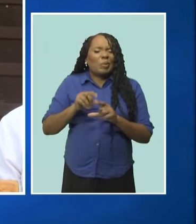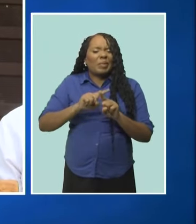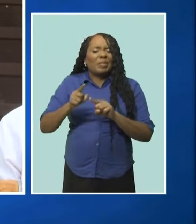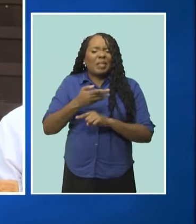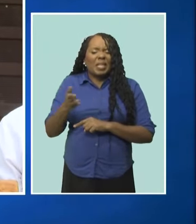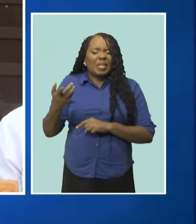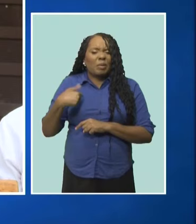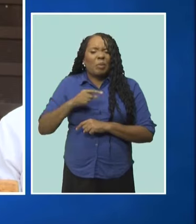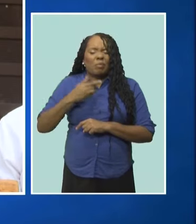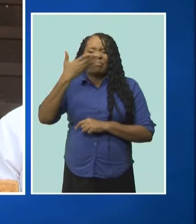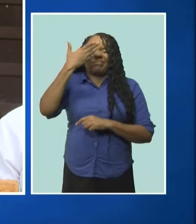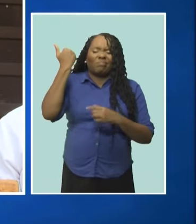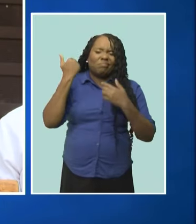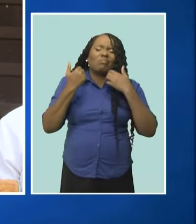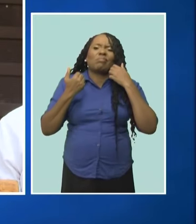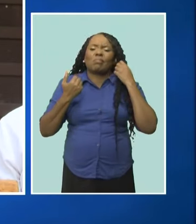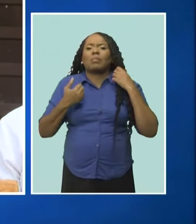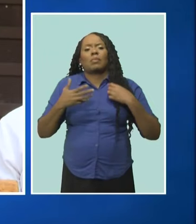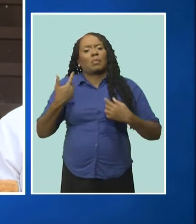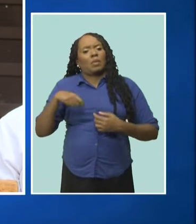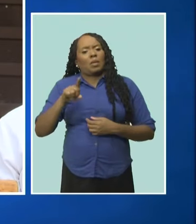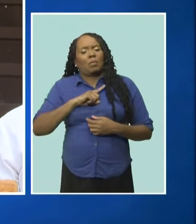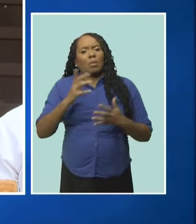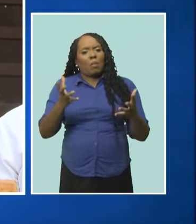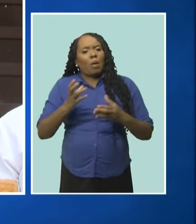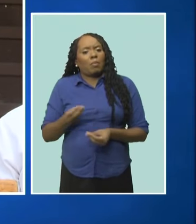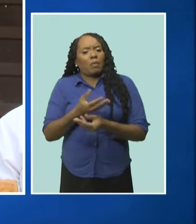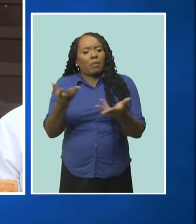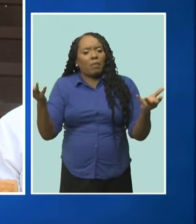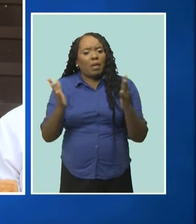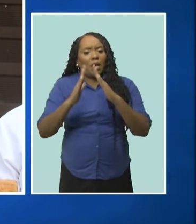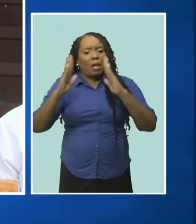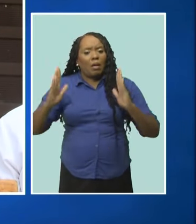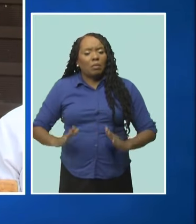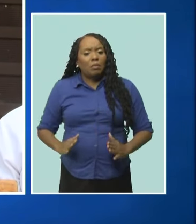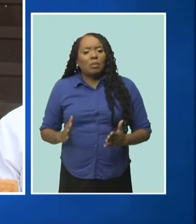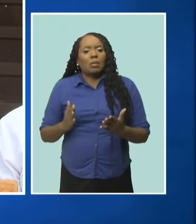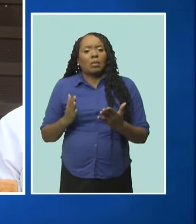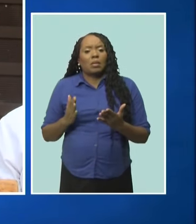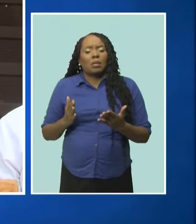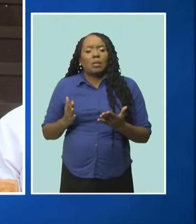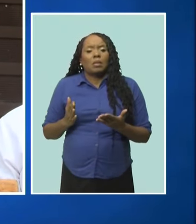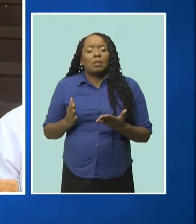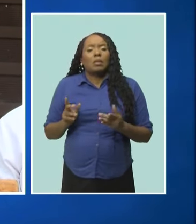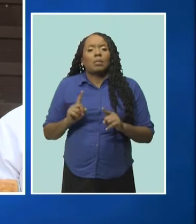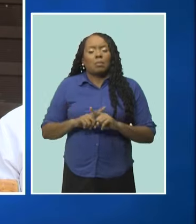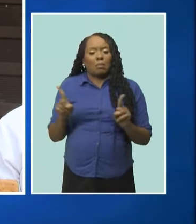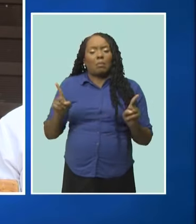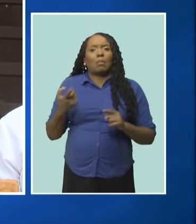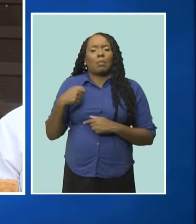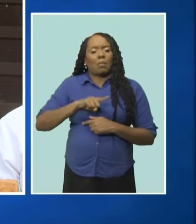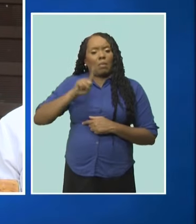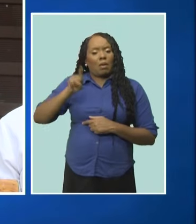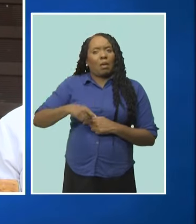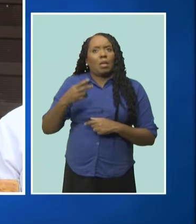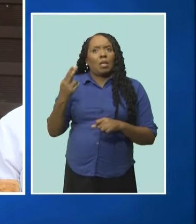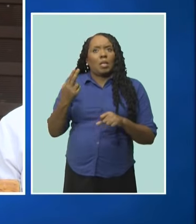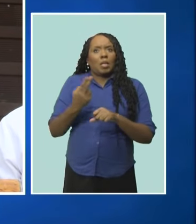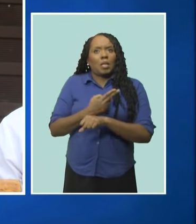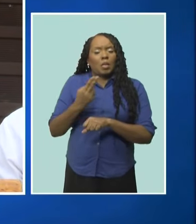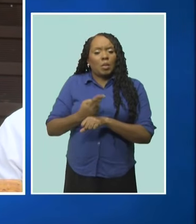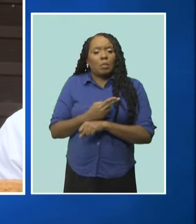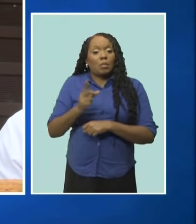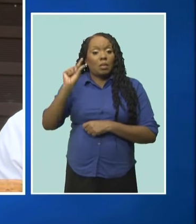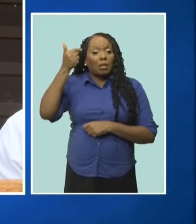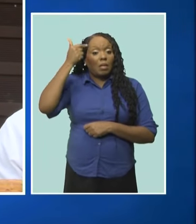change from providing these houses for Hurricane Elsa victim. We then had to utilize state lands.